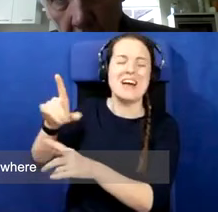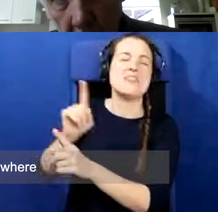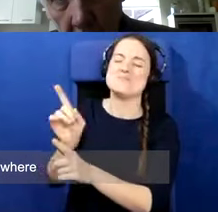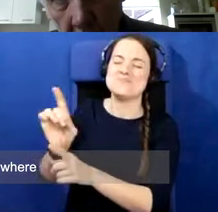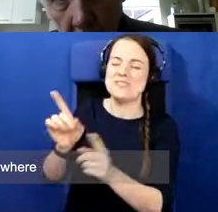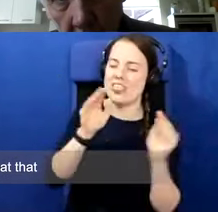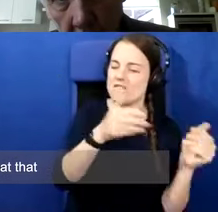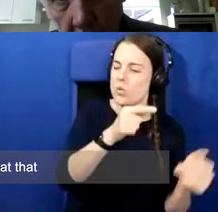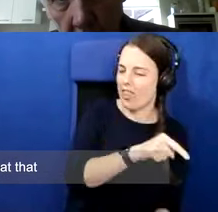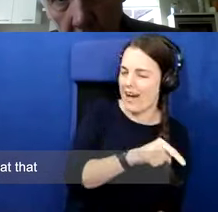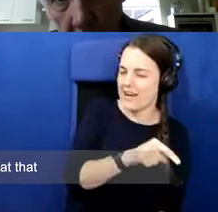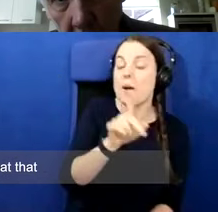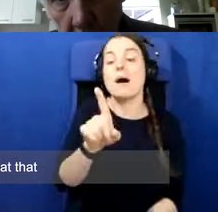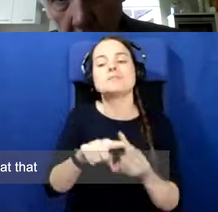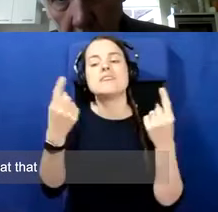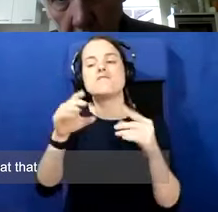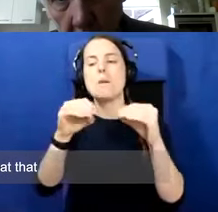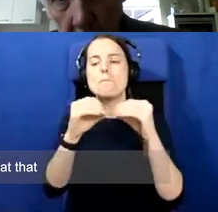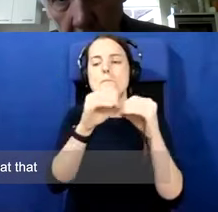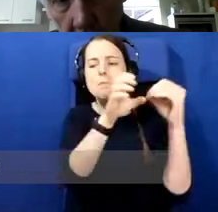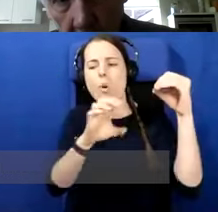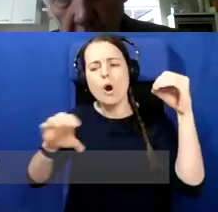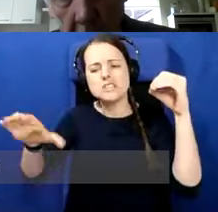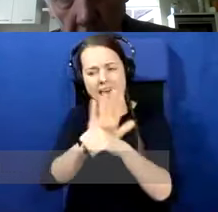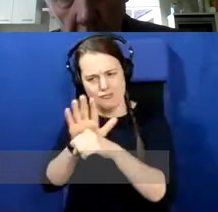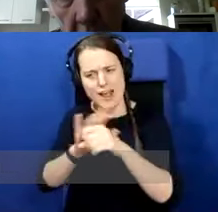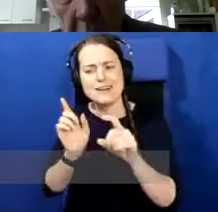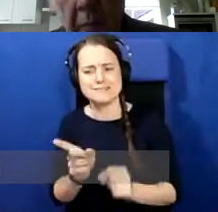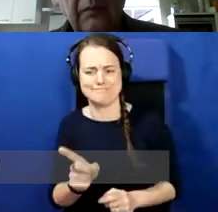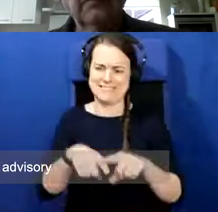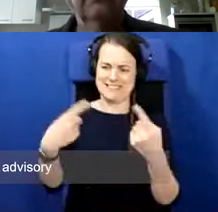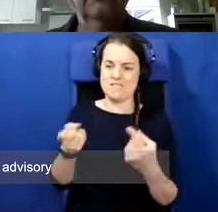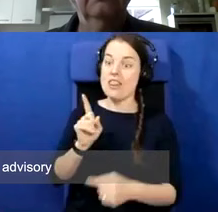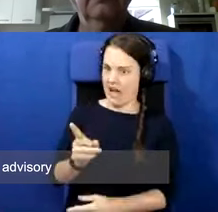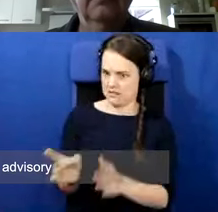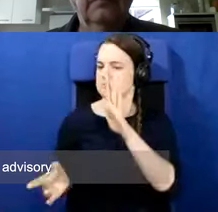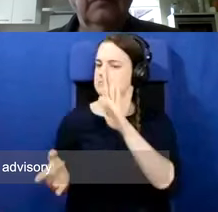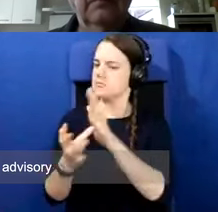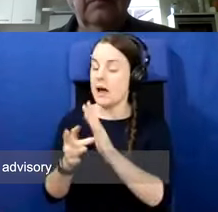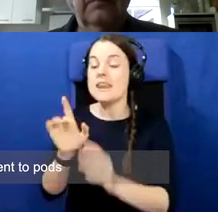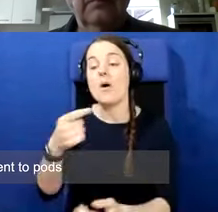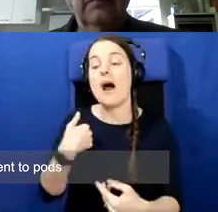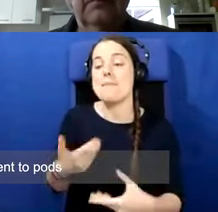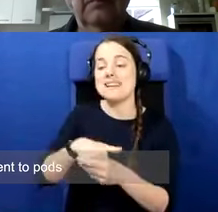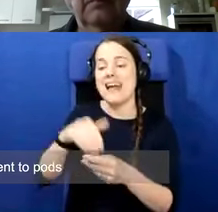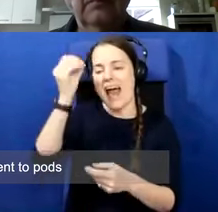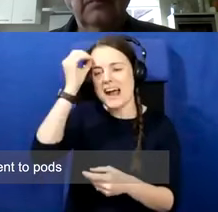that is something that matters a lot. And I'm a member of the expert advisory group, the Dublin